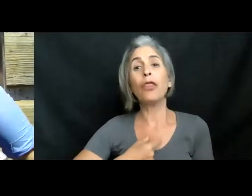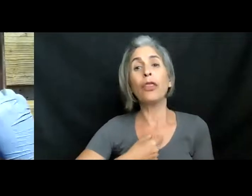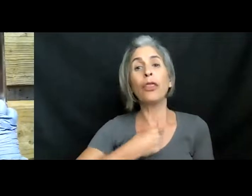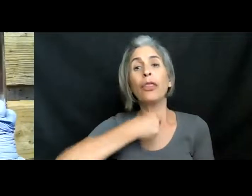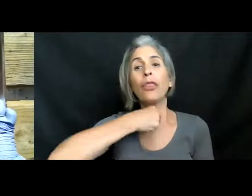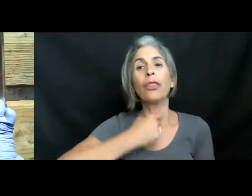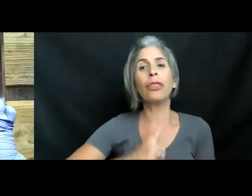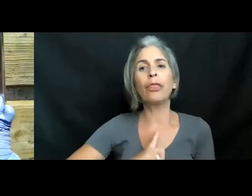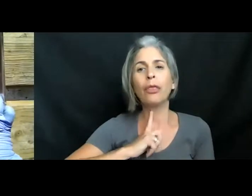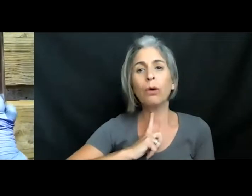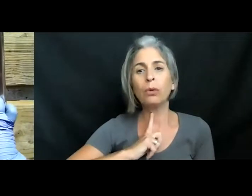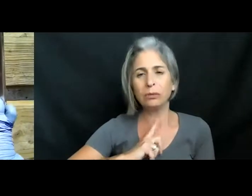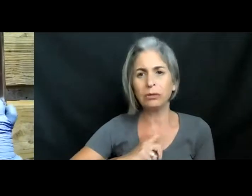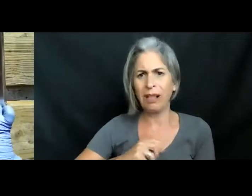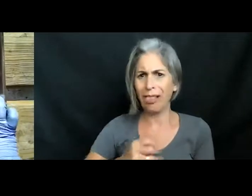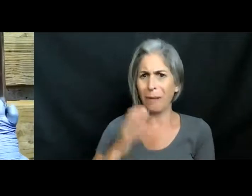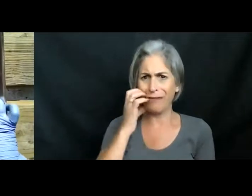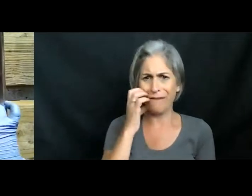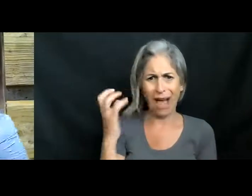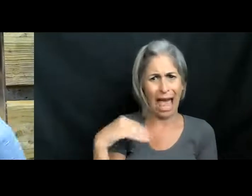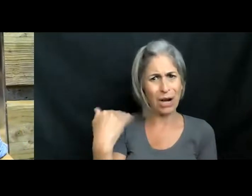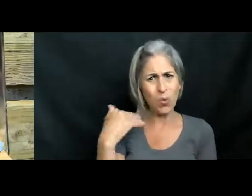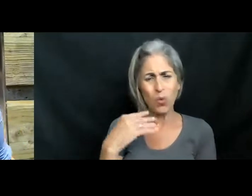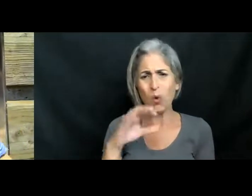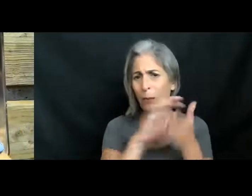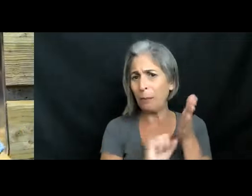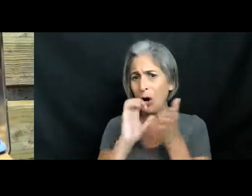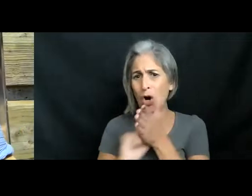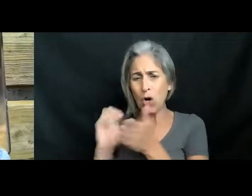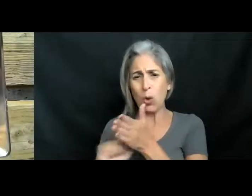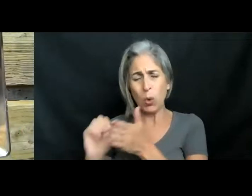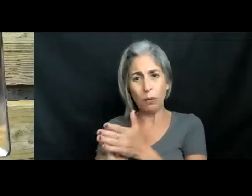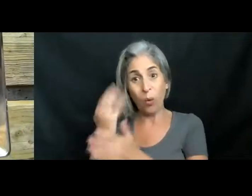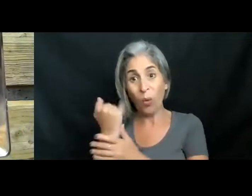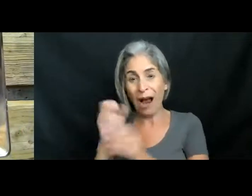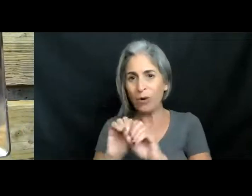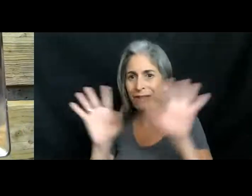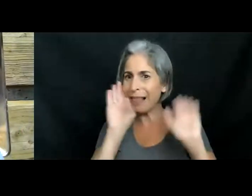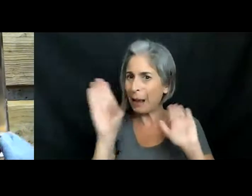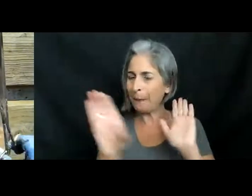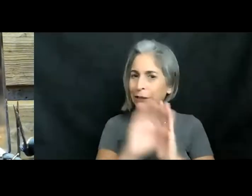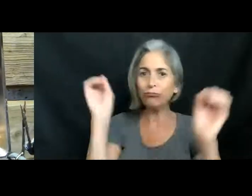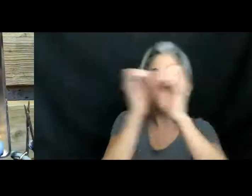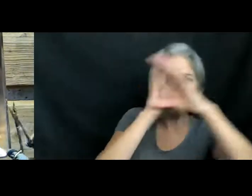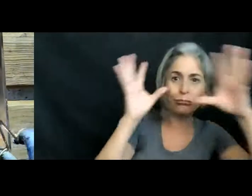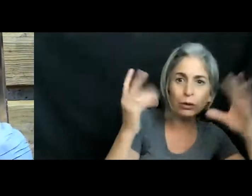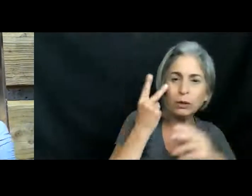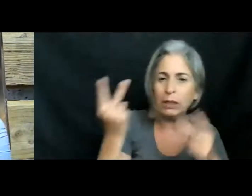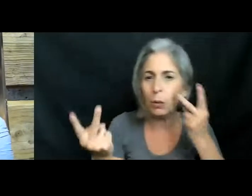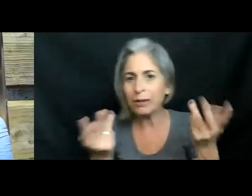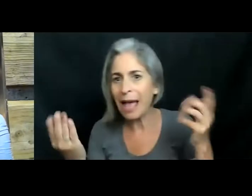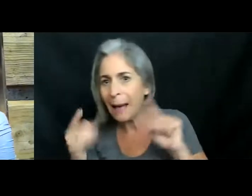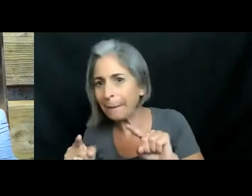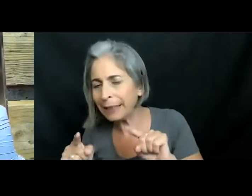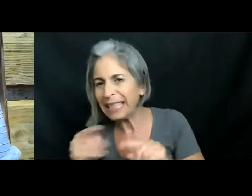Ooh, he is so much fat farther up. I'm going to remove all this as well, just so we have a clearer picture of what's going on farther up in his